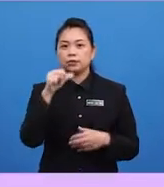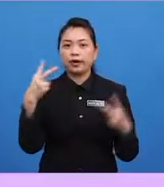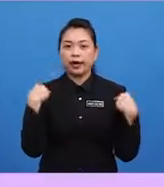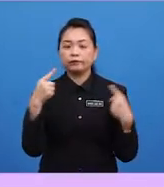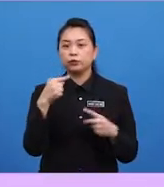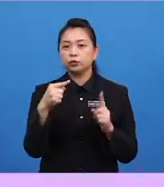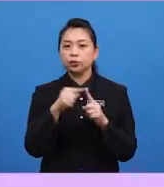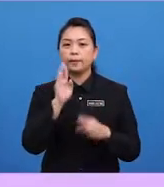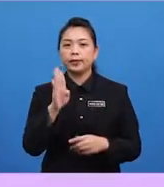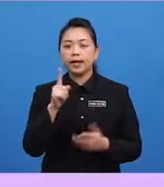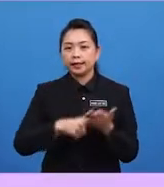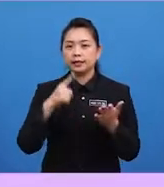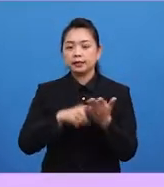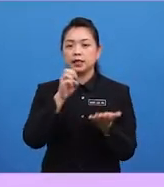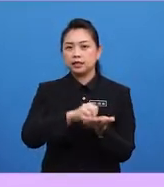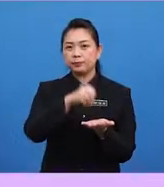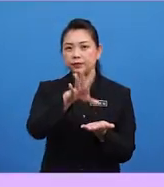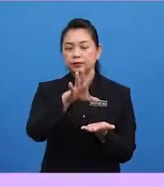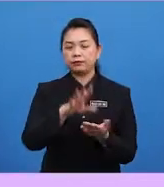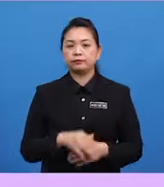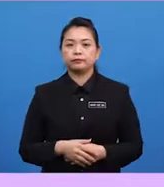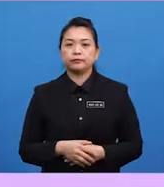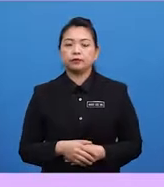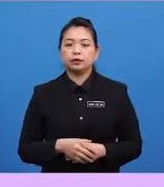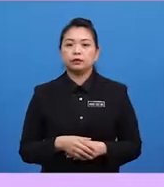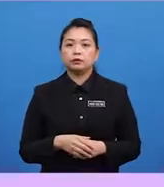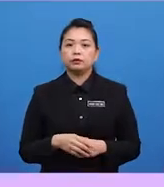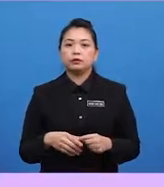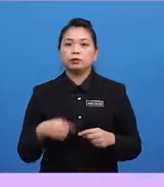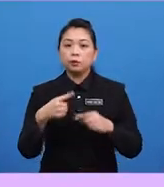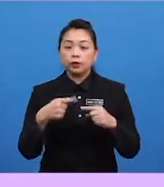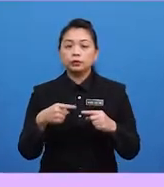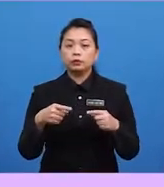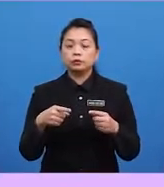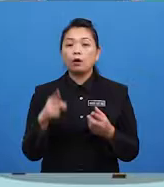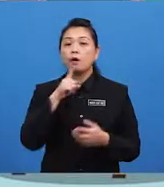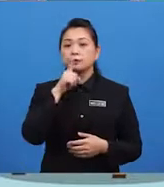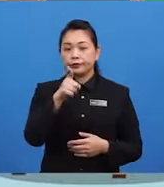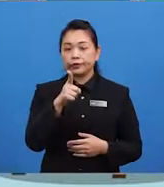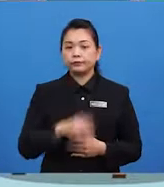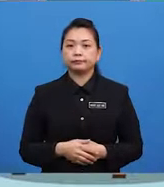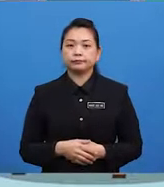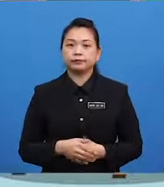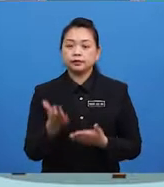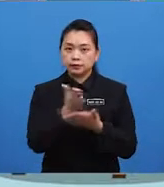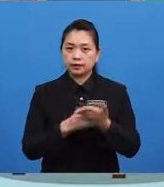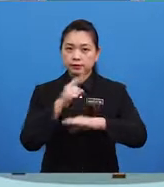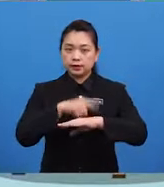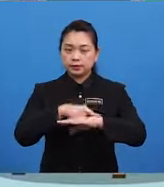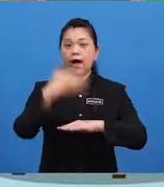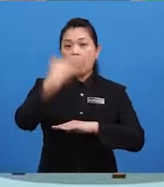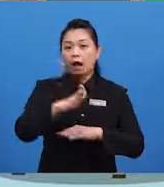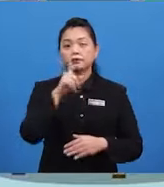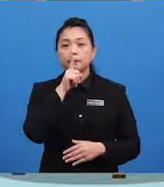may have more questions asked while ordering and after ordering. Sometimes after